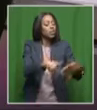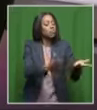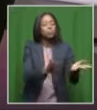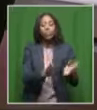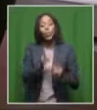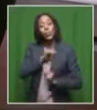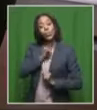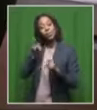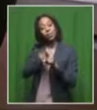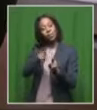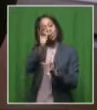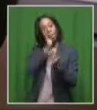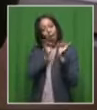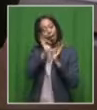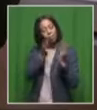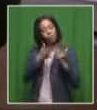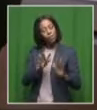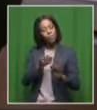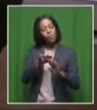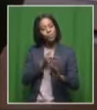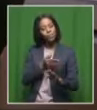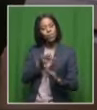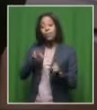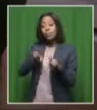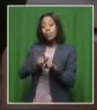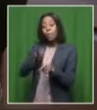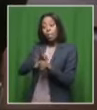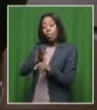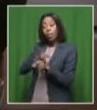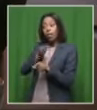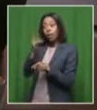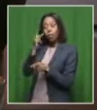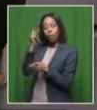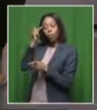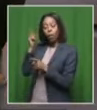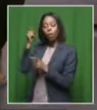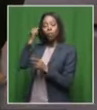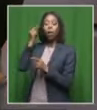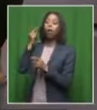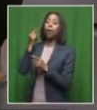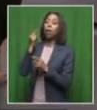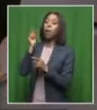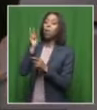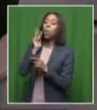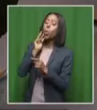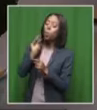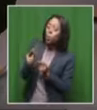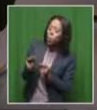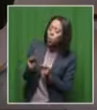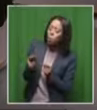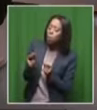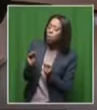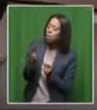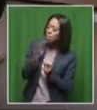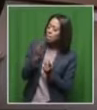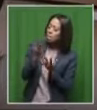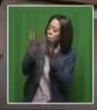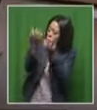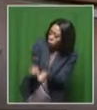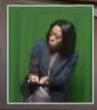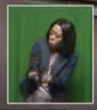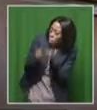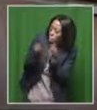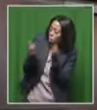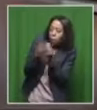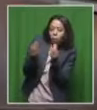as you said, Prof, I think, even as parents, we think, oh, maybe because we see water as part of the offering, that